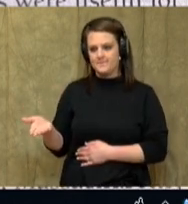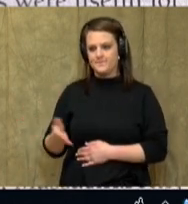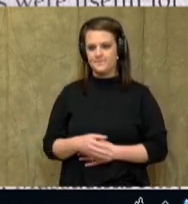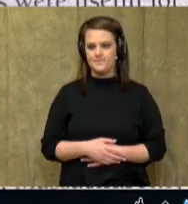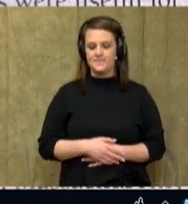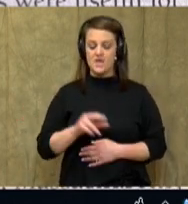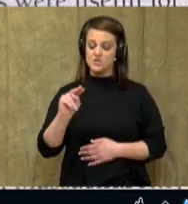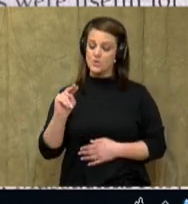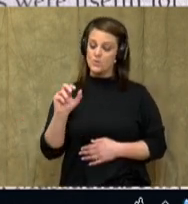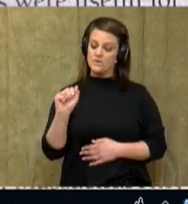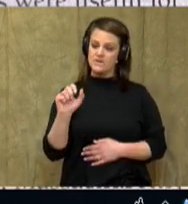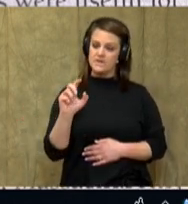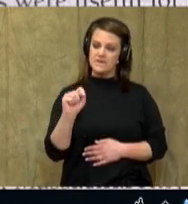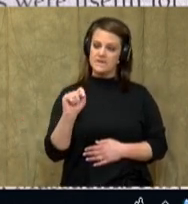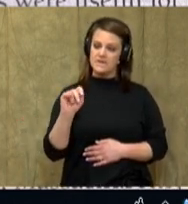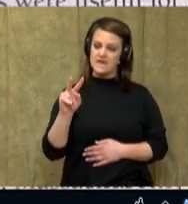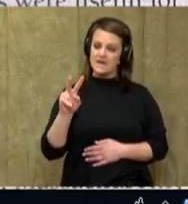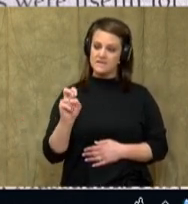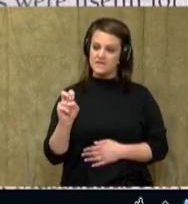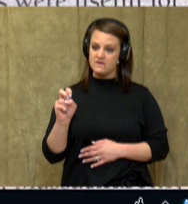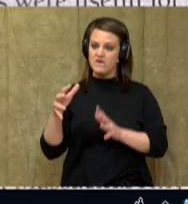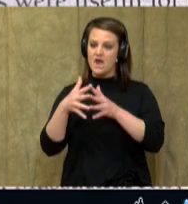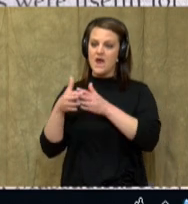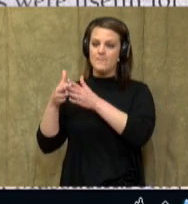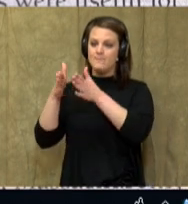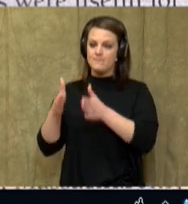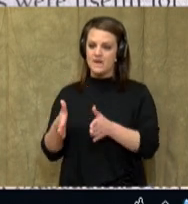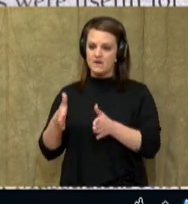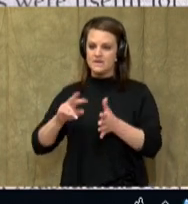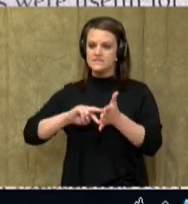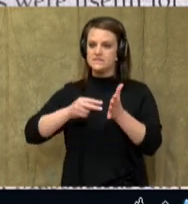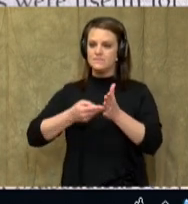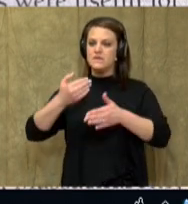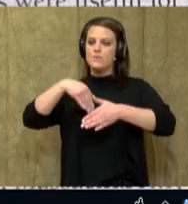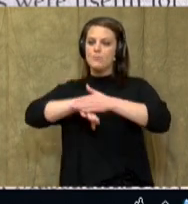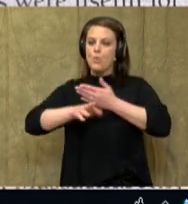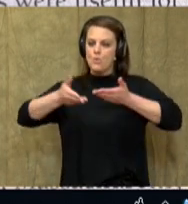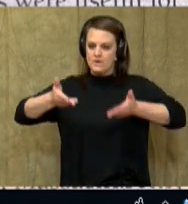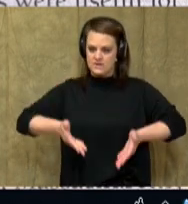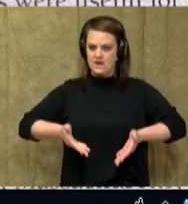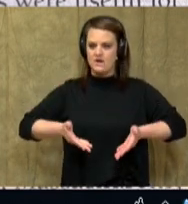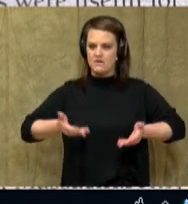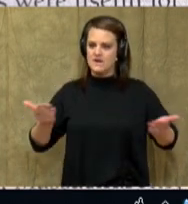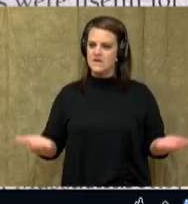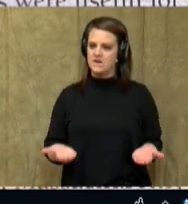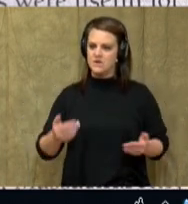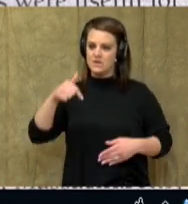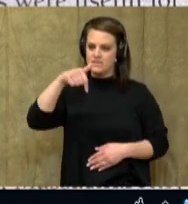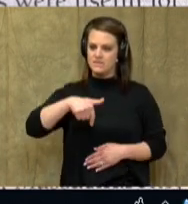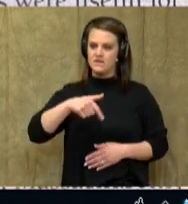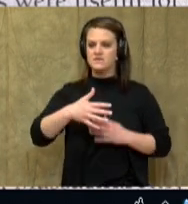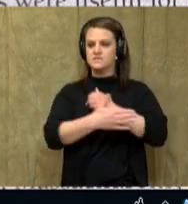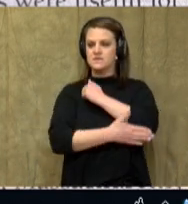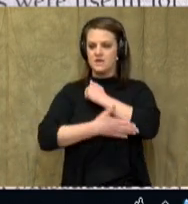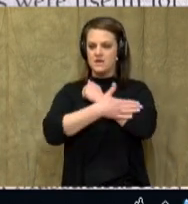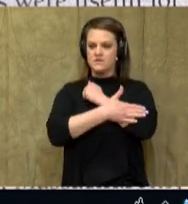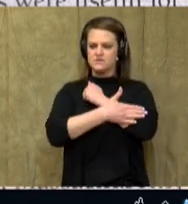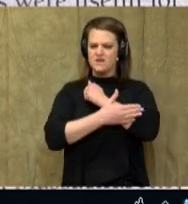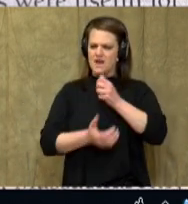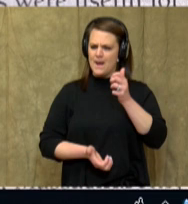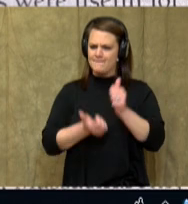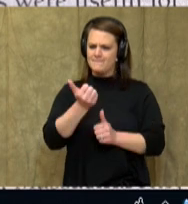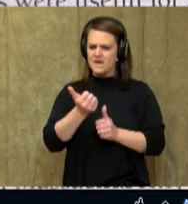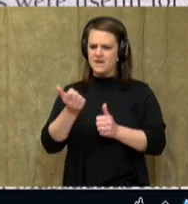Native Americans, they were born in this country. Many of us immigrated or